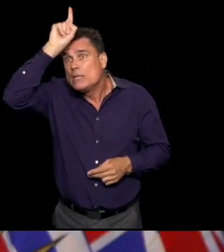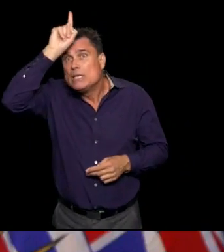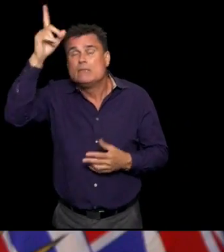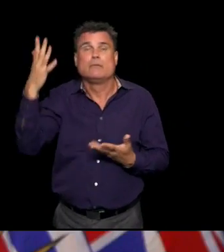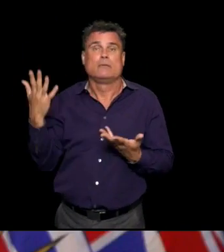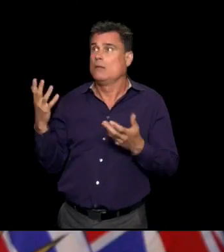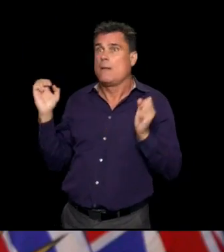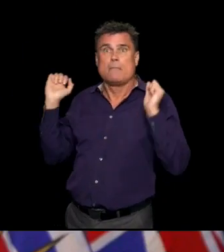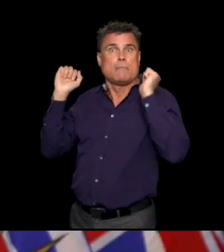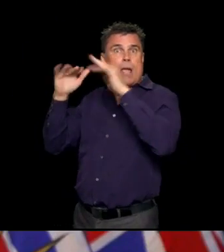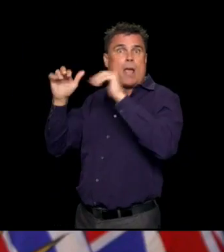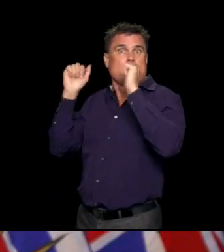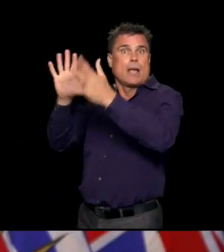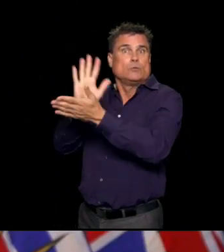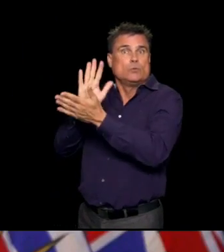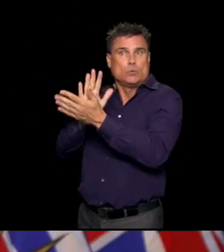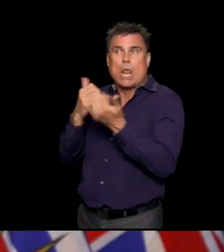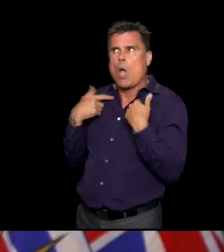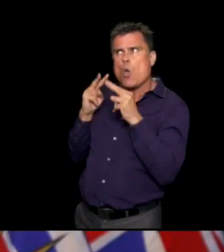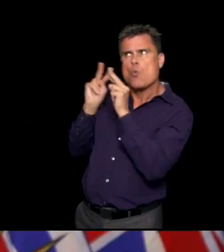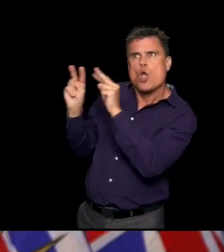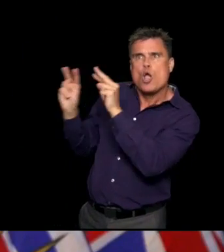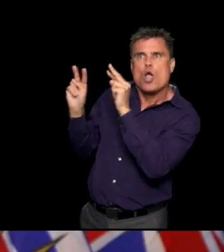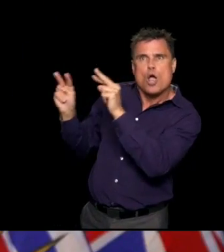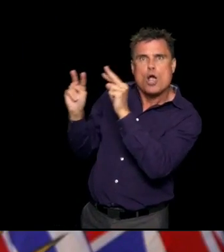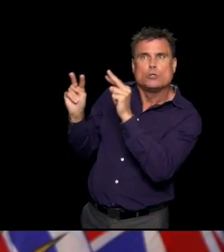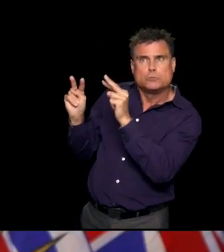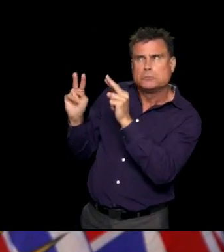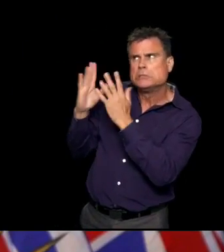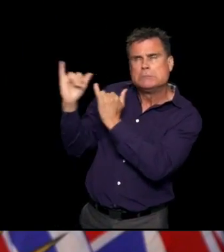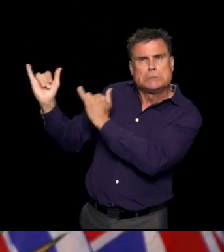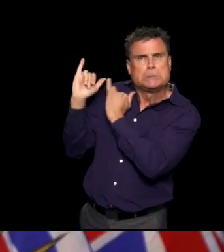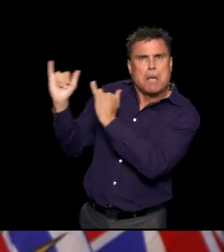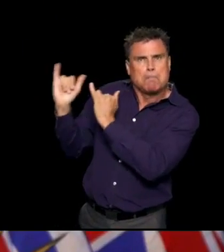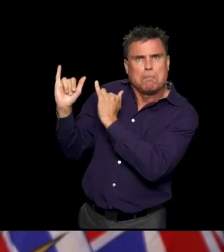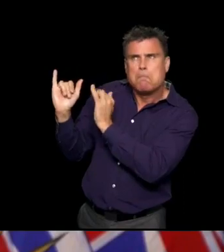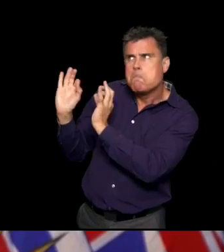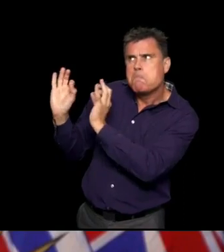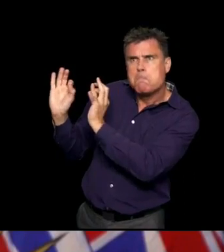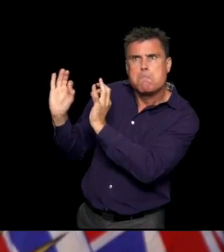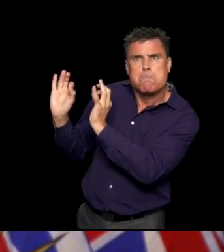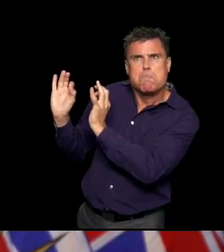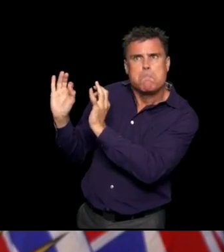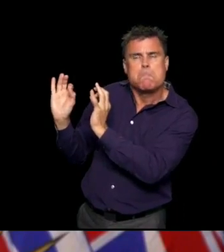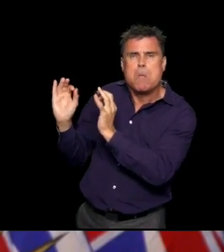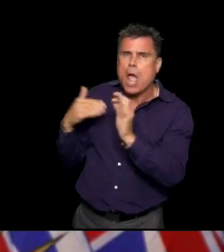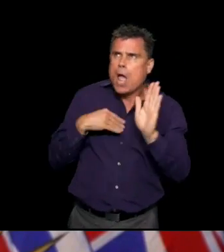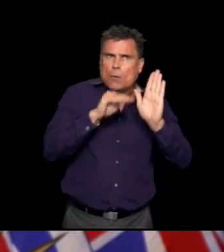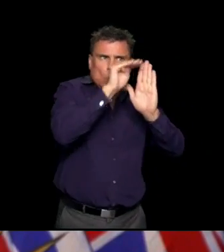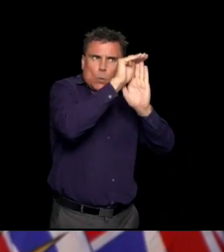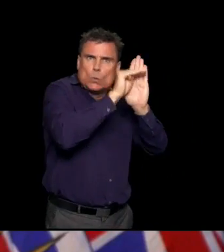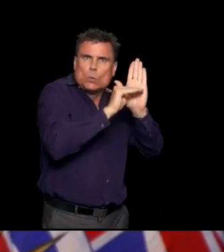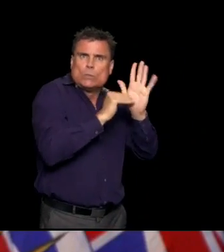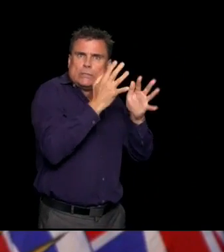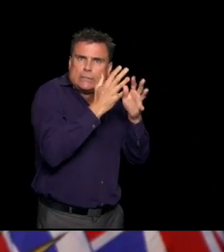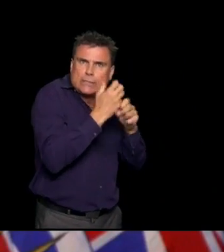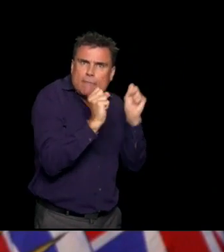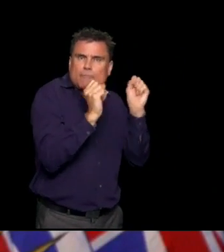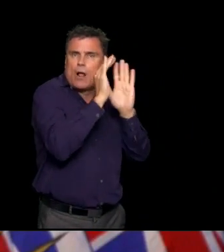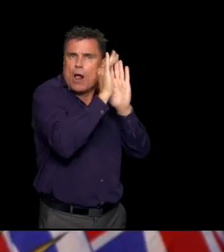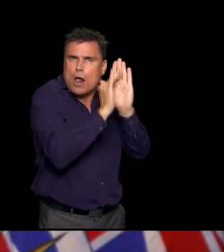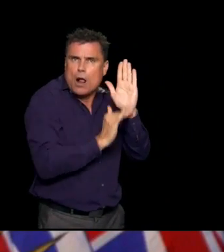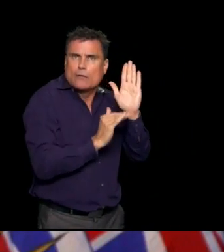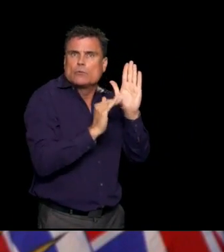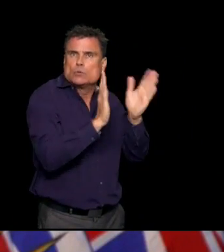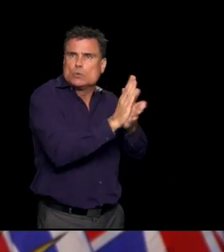So, yes, we do think that we have what's in place now to do this safely and that we will be there and they will be,